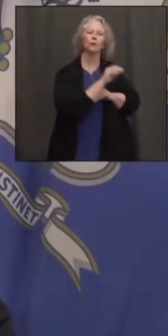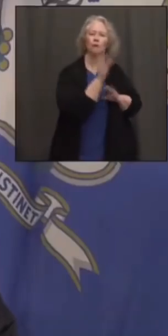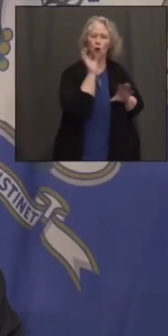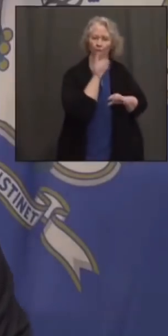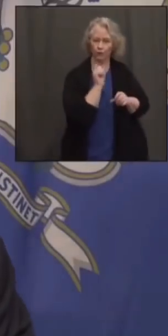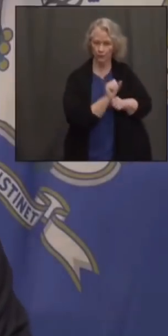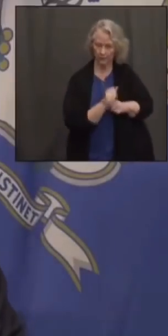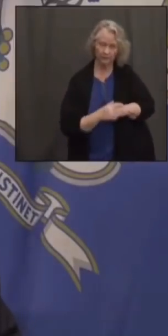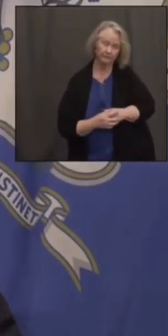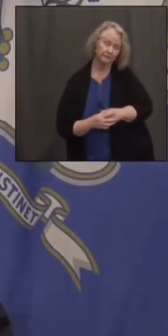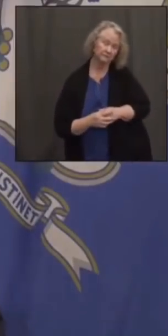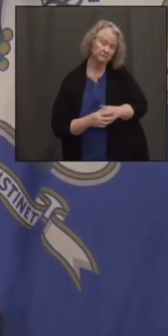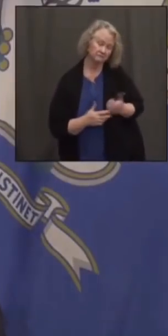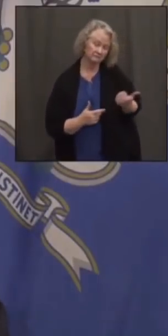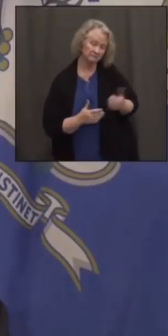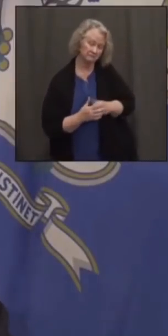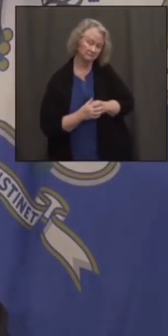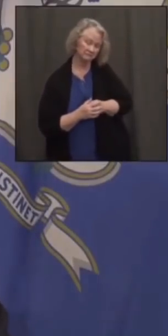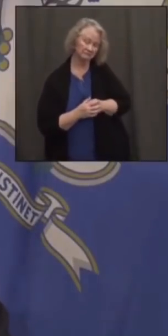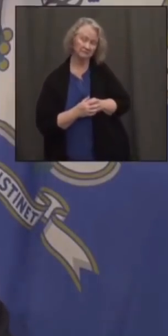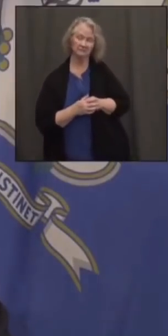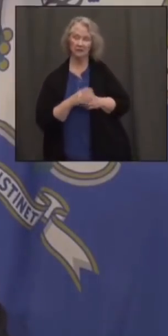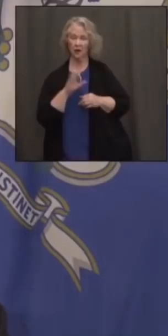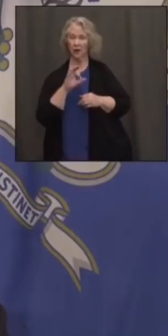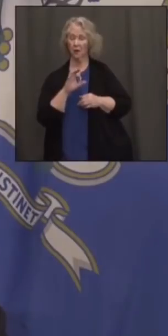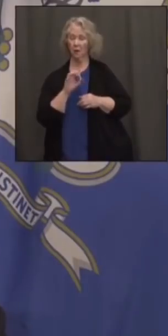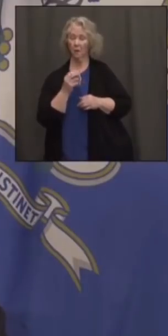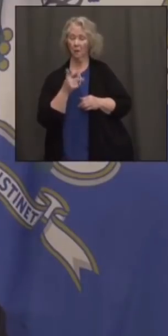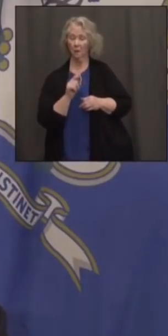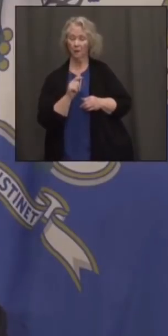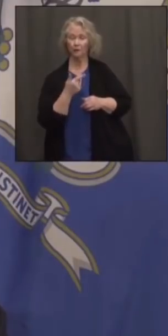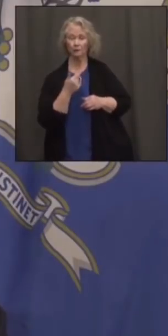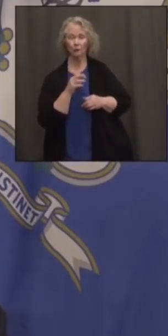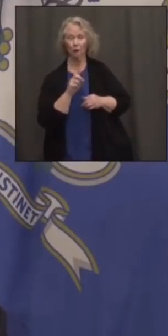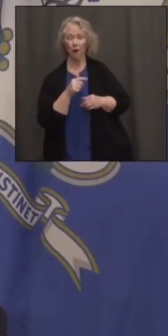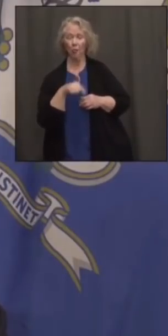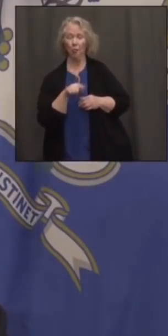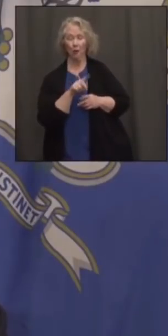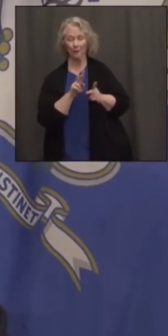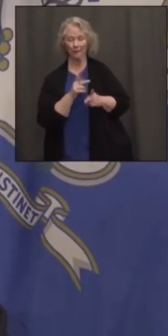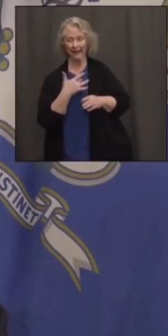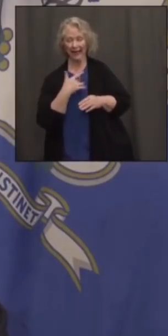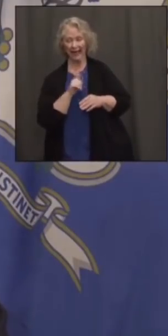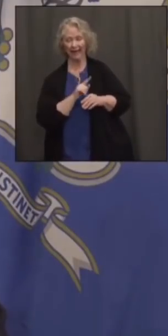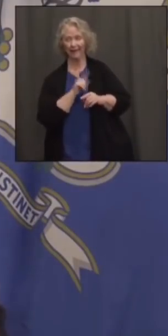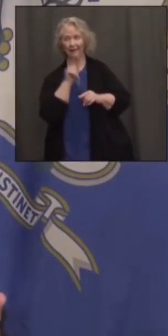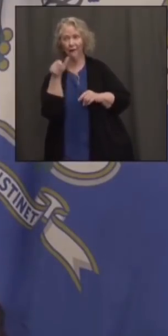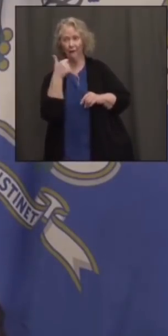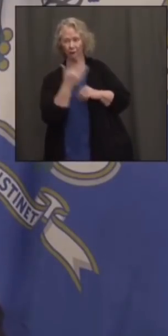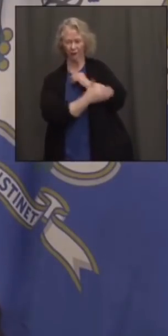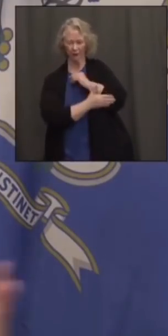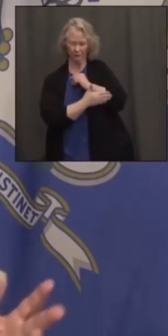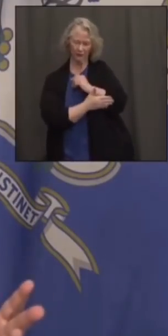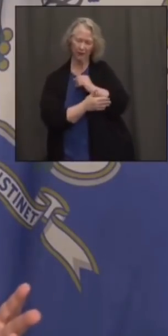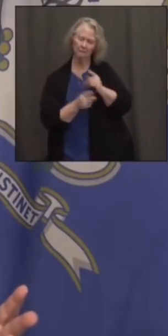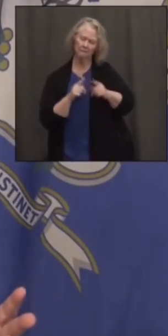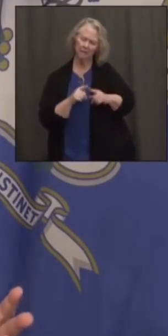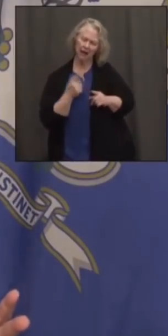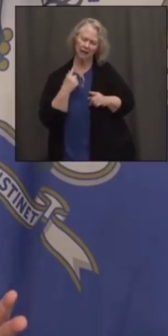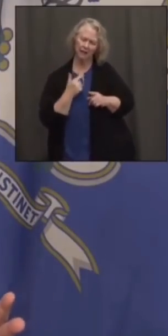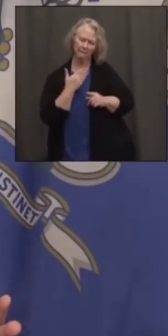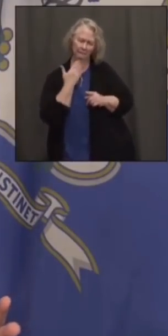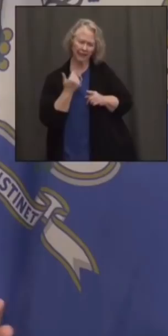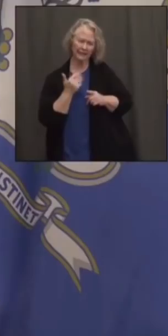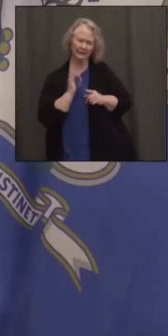Well, the Coast Guard ensigns, they go overseas pretty fast. But in terms of other incentives, I think the best